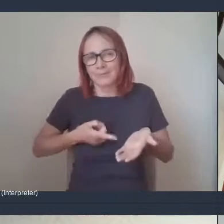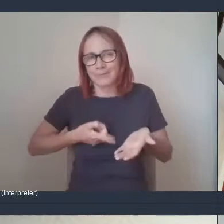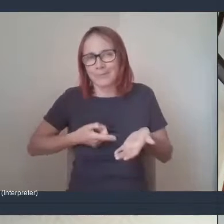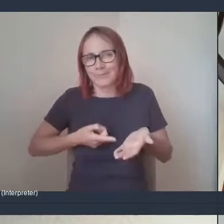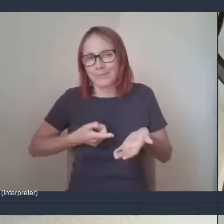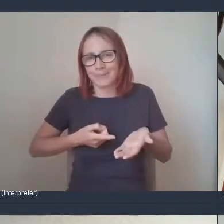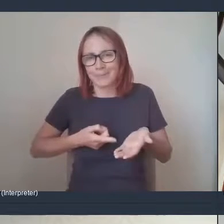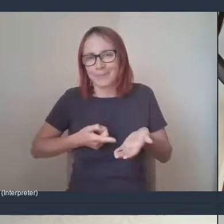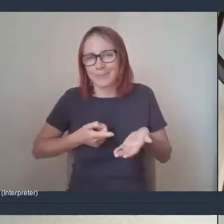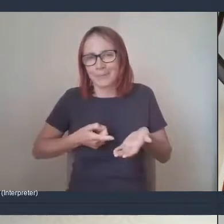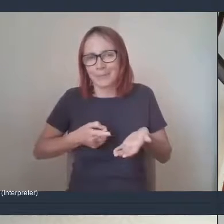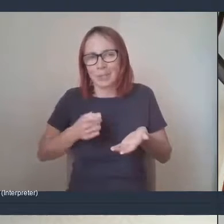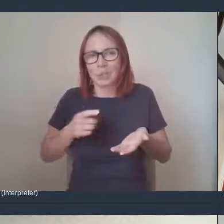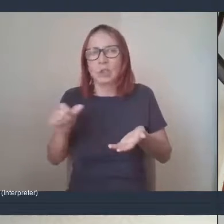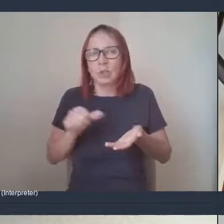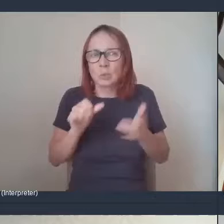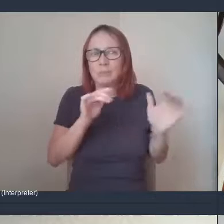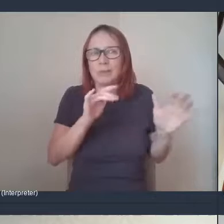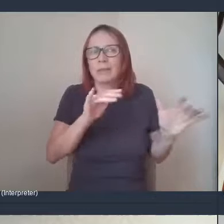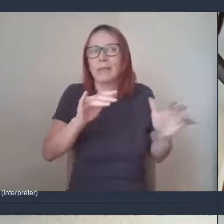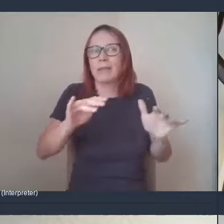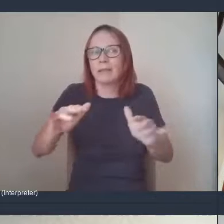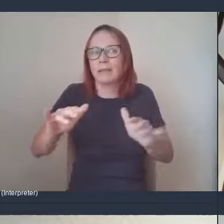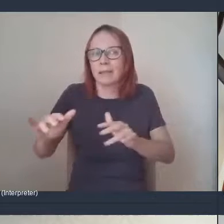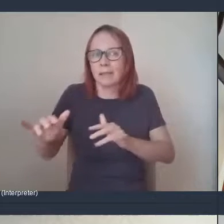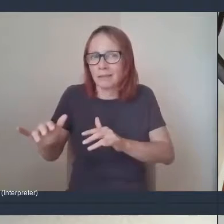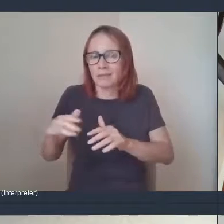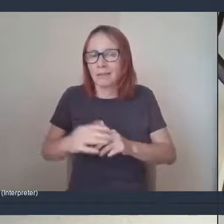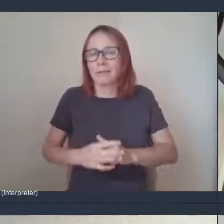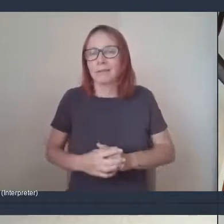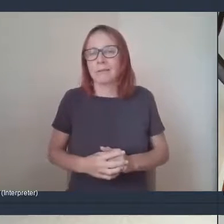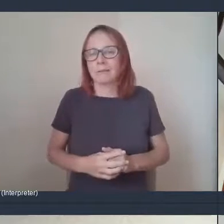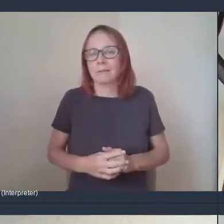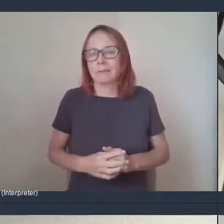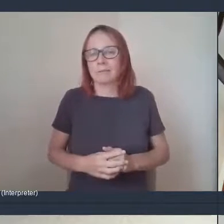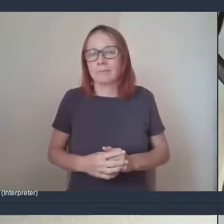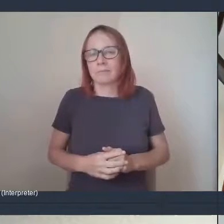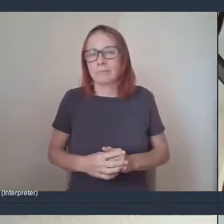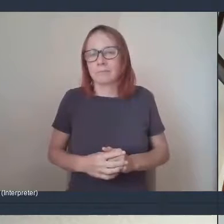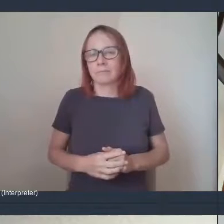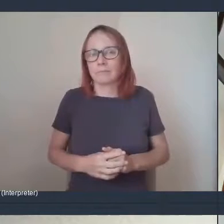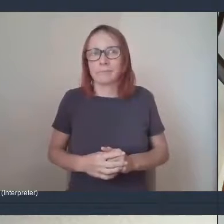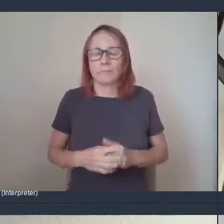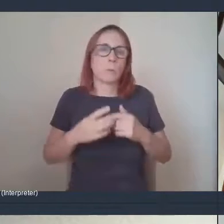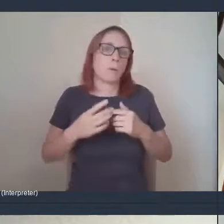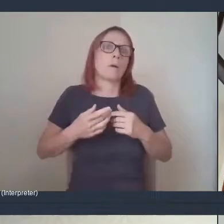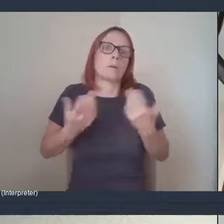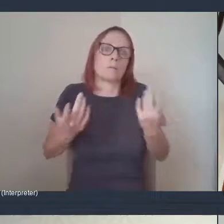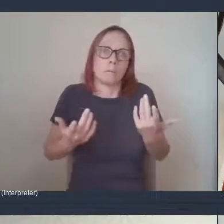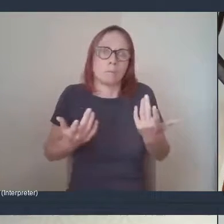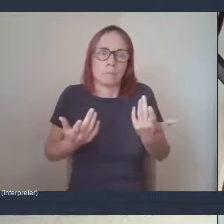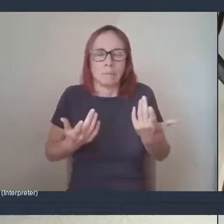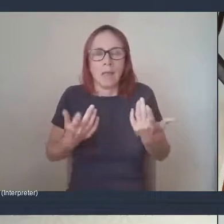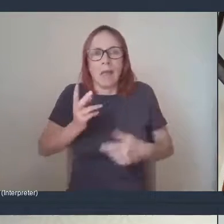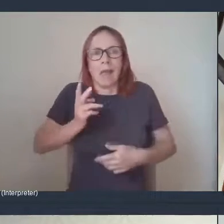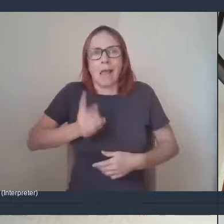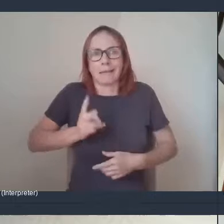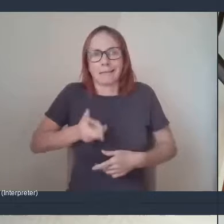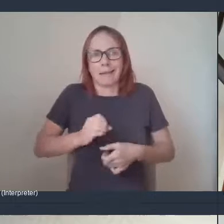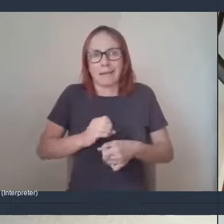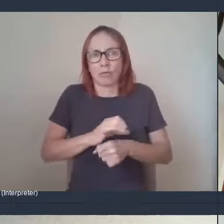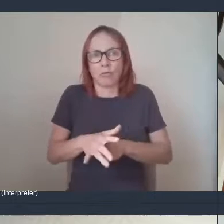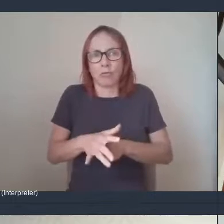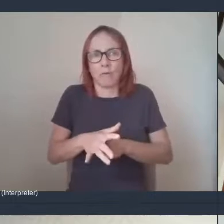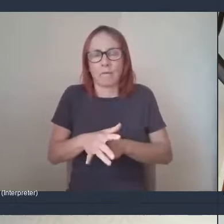should be out there for people? You know, if, a second wave of this virus does,